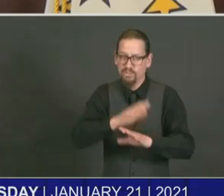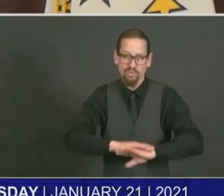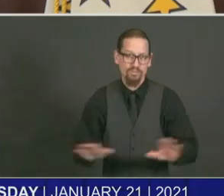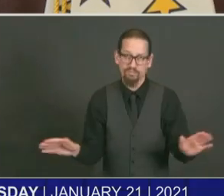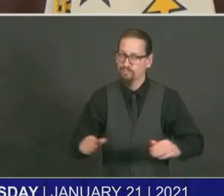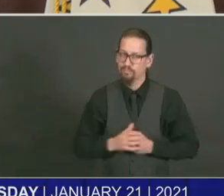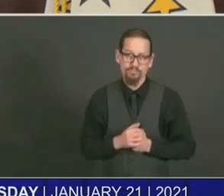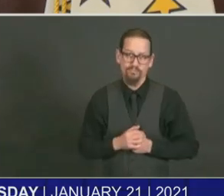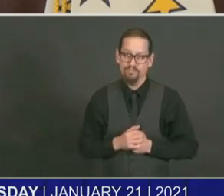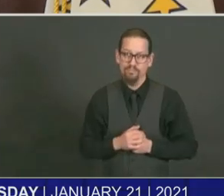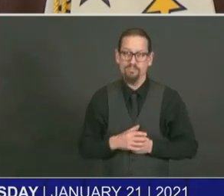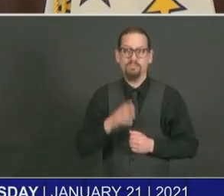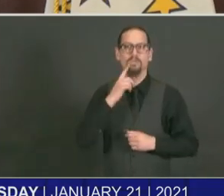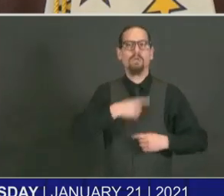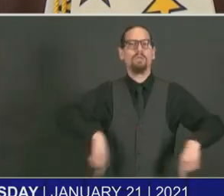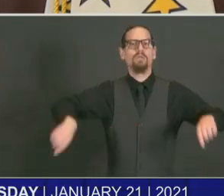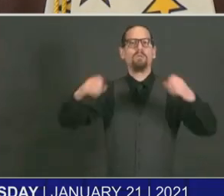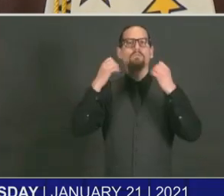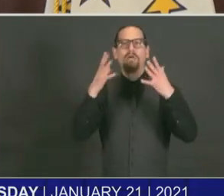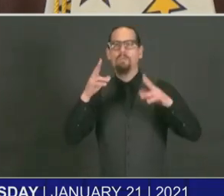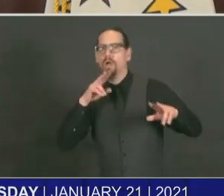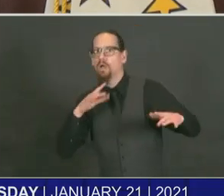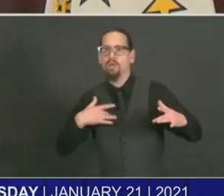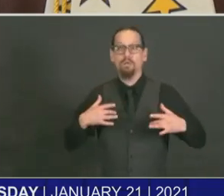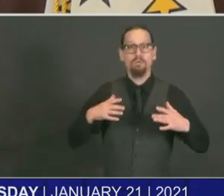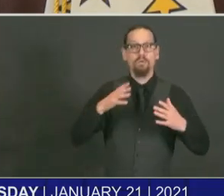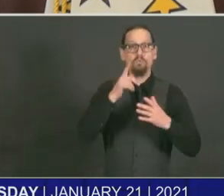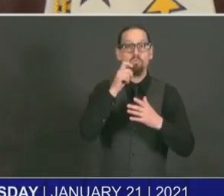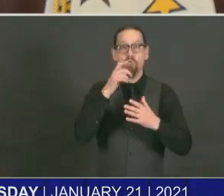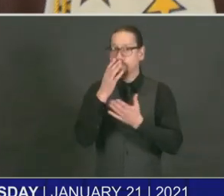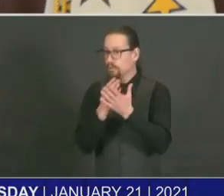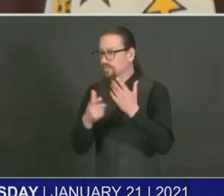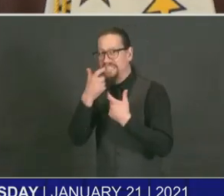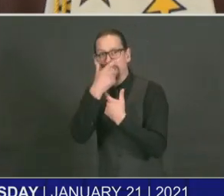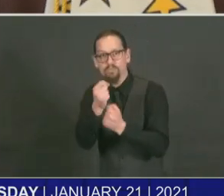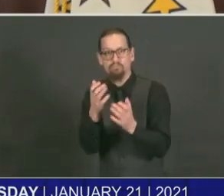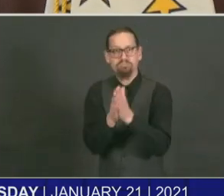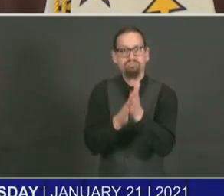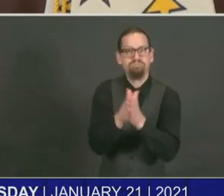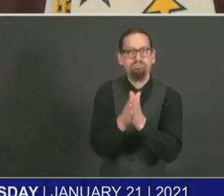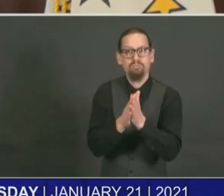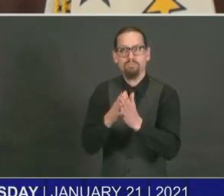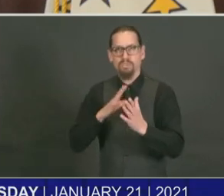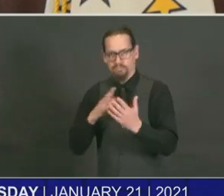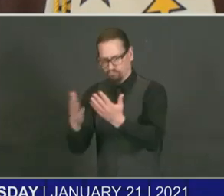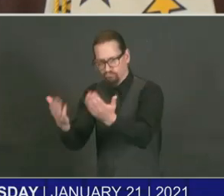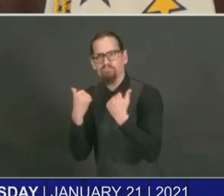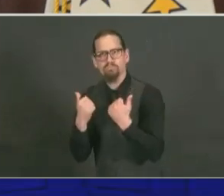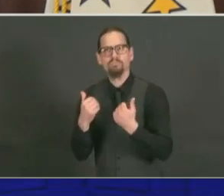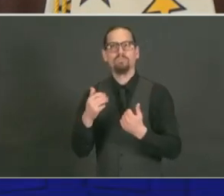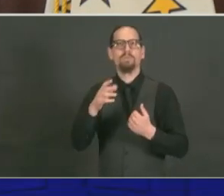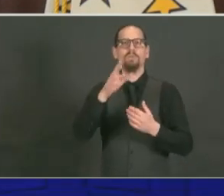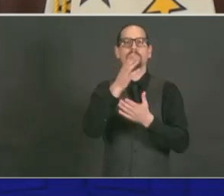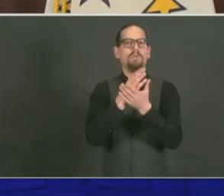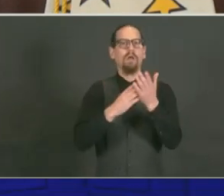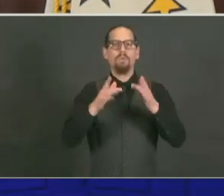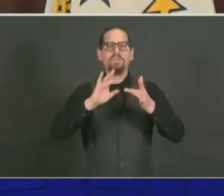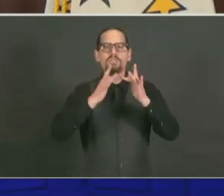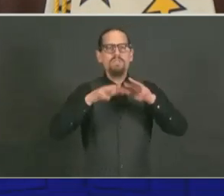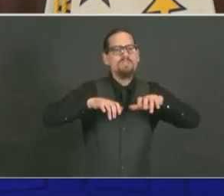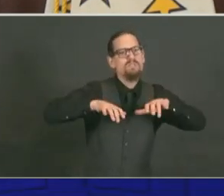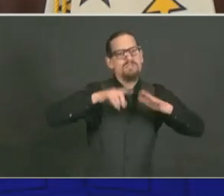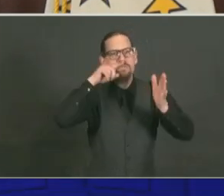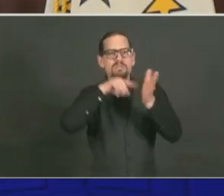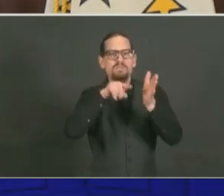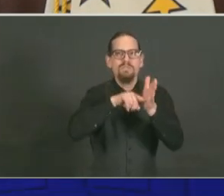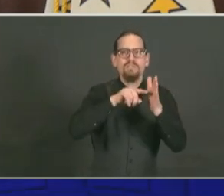about. And a lot of people, of course, search online for answers. We just recommend that you please keep in mind to rely on trusted sources